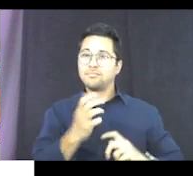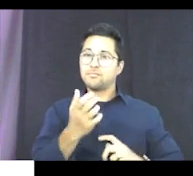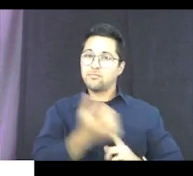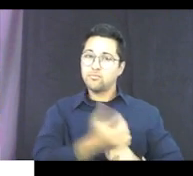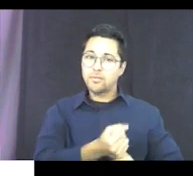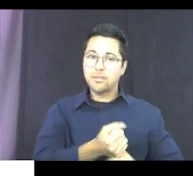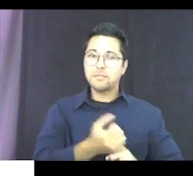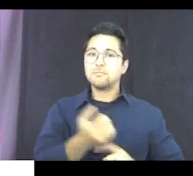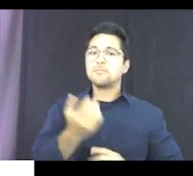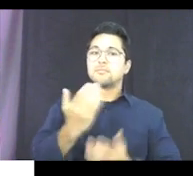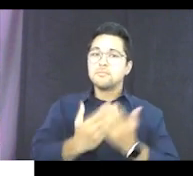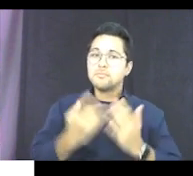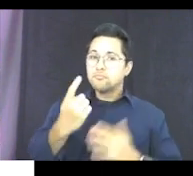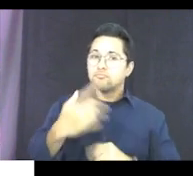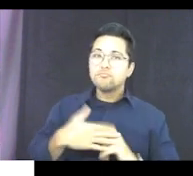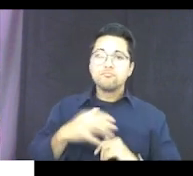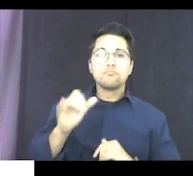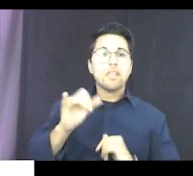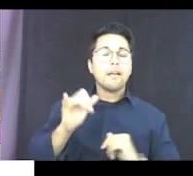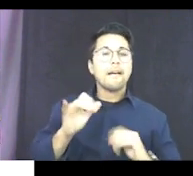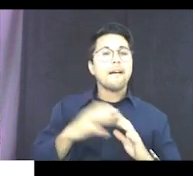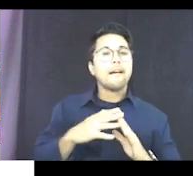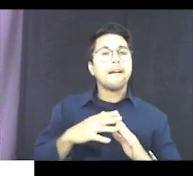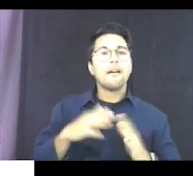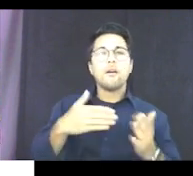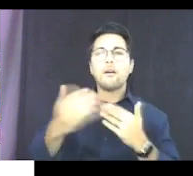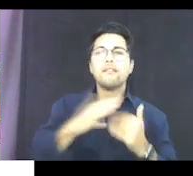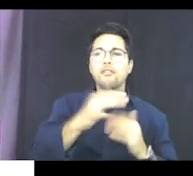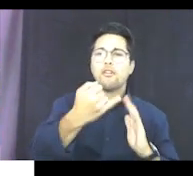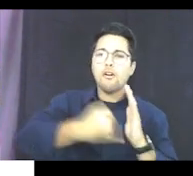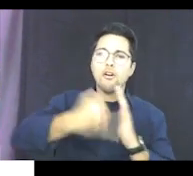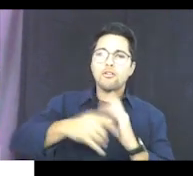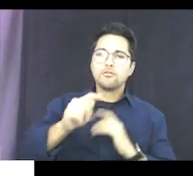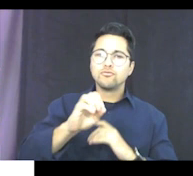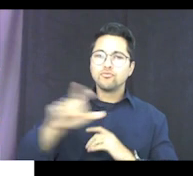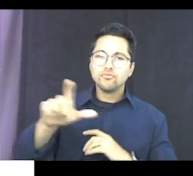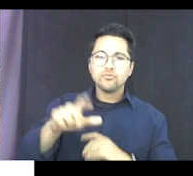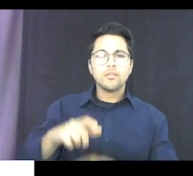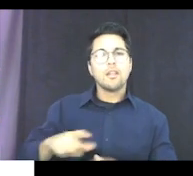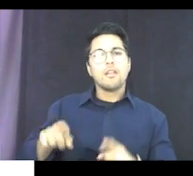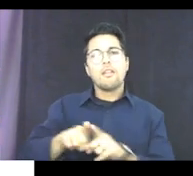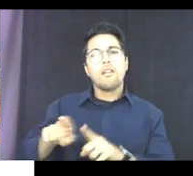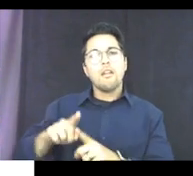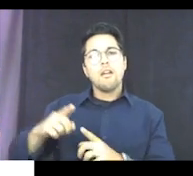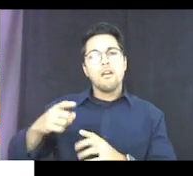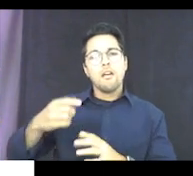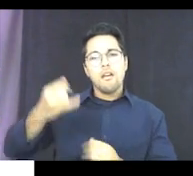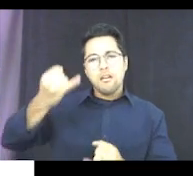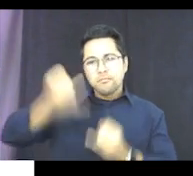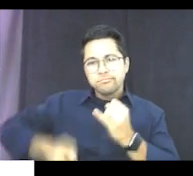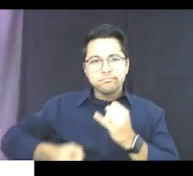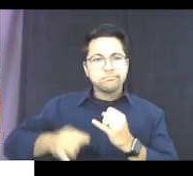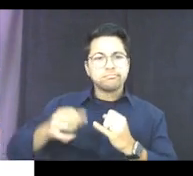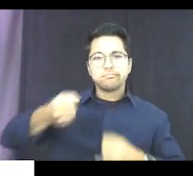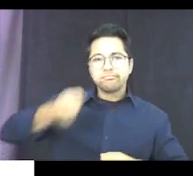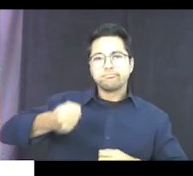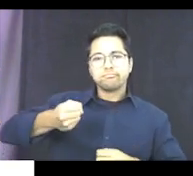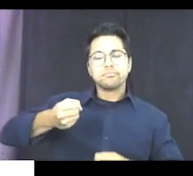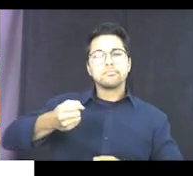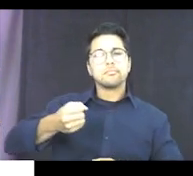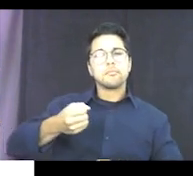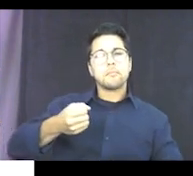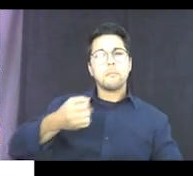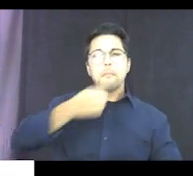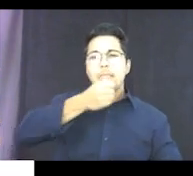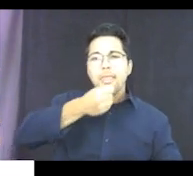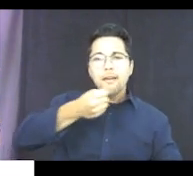really good luck with is taking a whatever your art tool is, and then cutting off the jug of like a milk, the handle